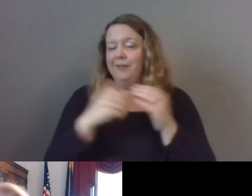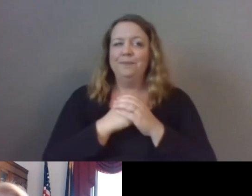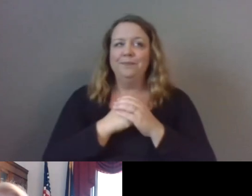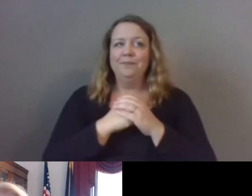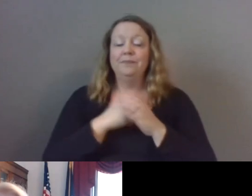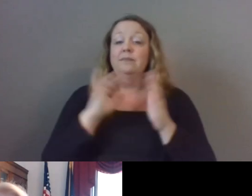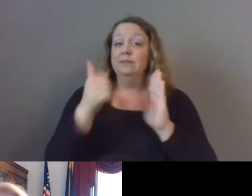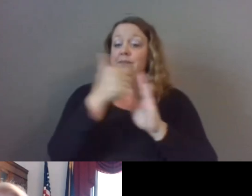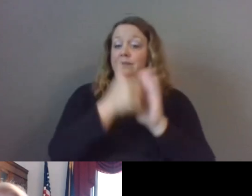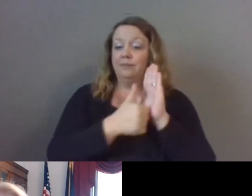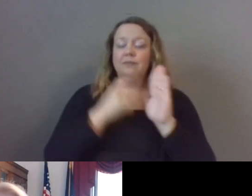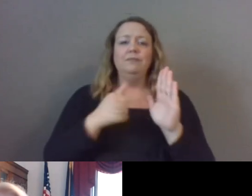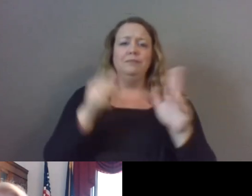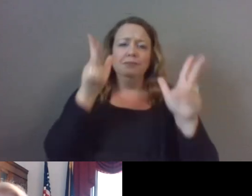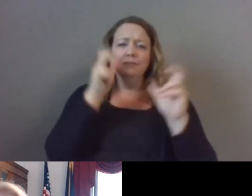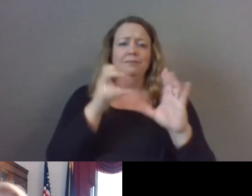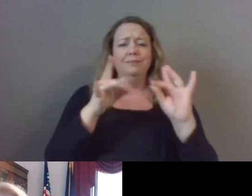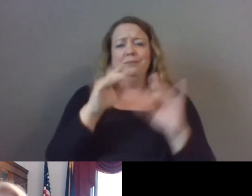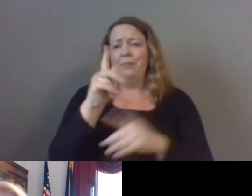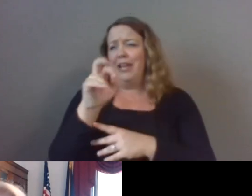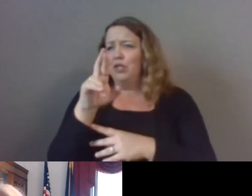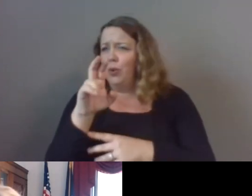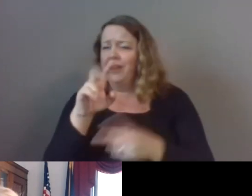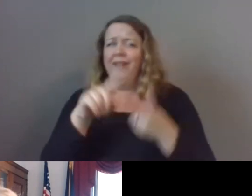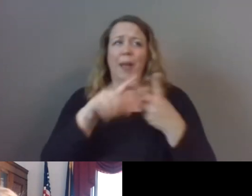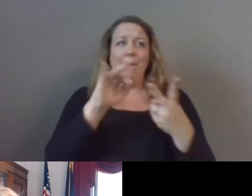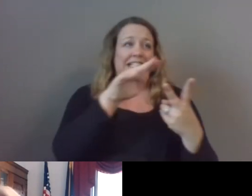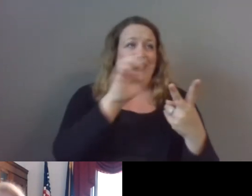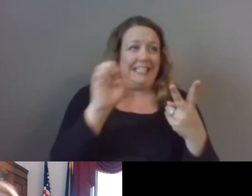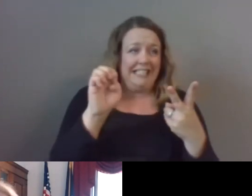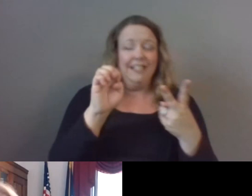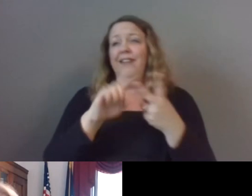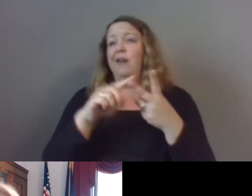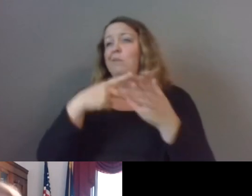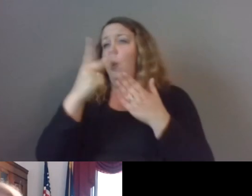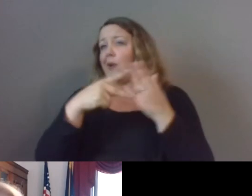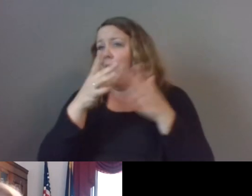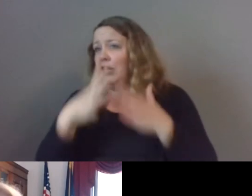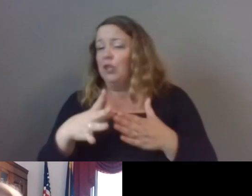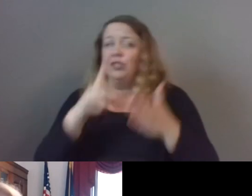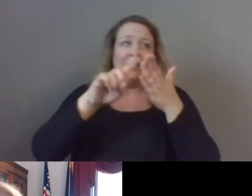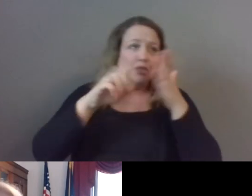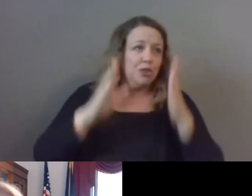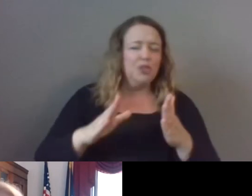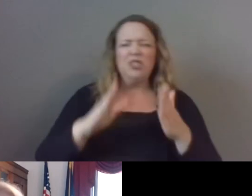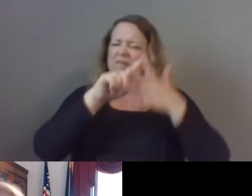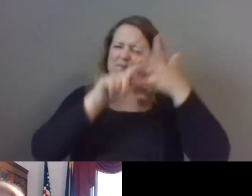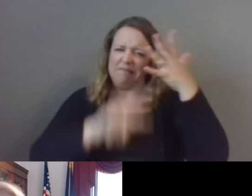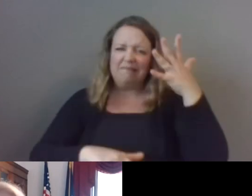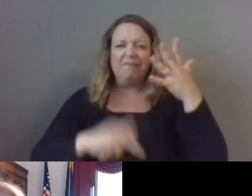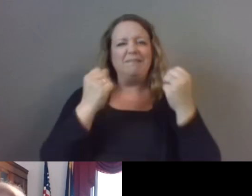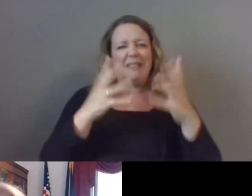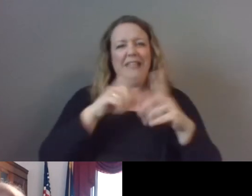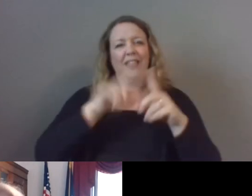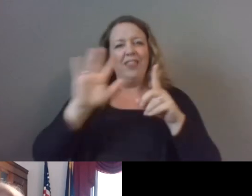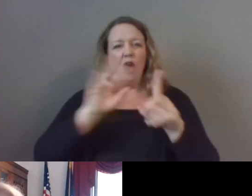-packed agenda, you'll be hearing from mentors, from mentees, from program leaders, from researchers, and more about their unique perspectives